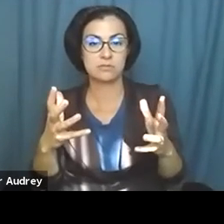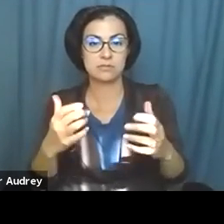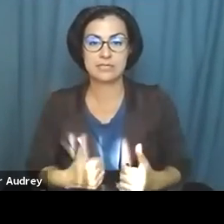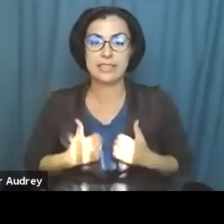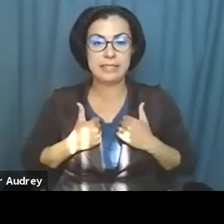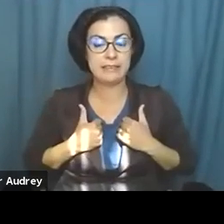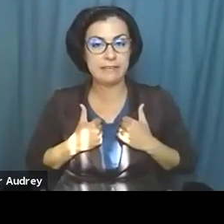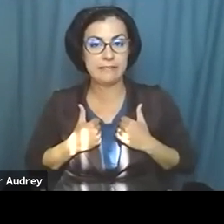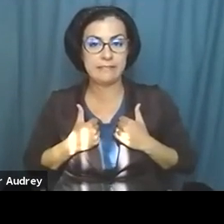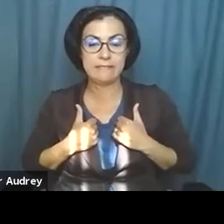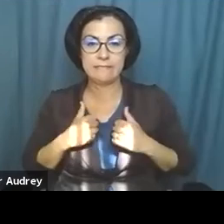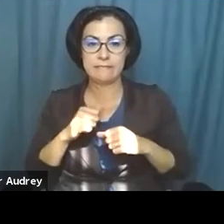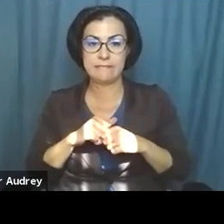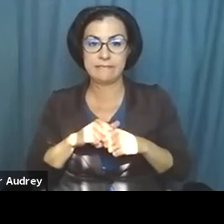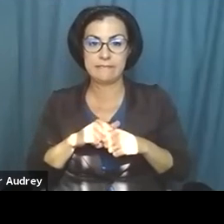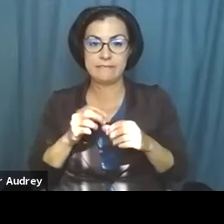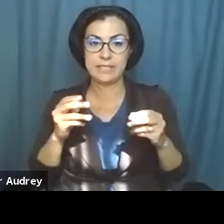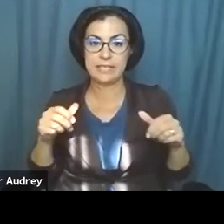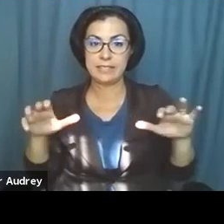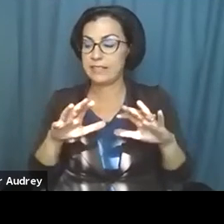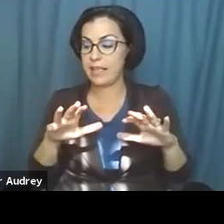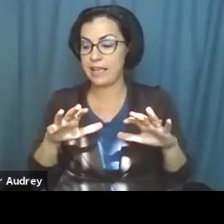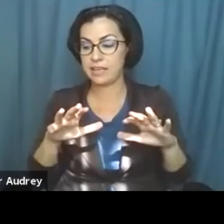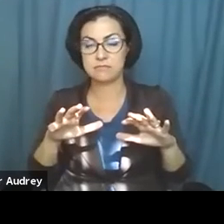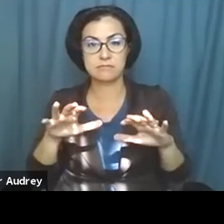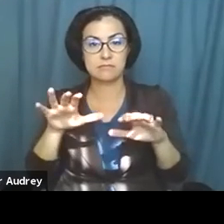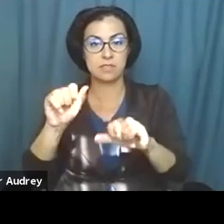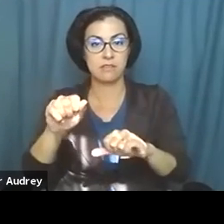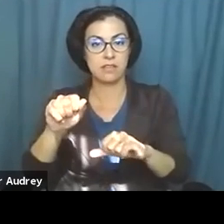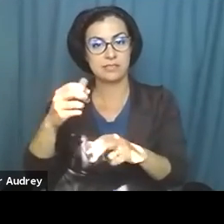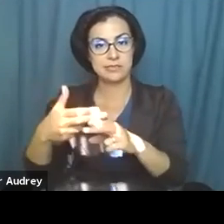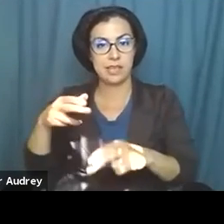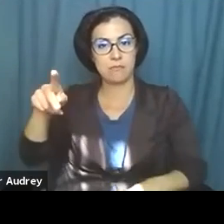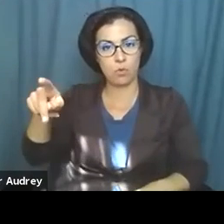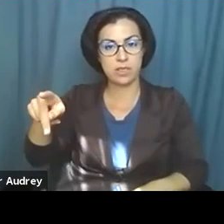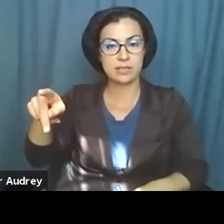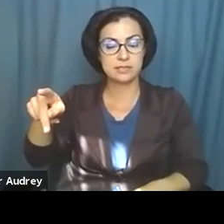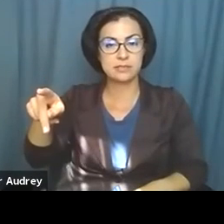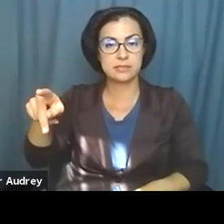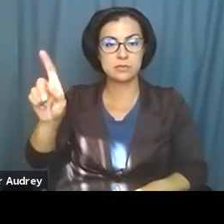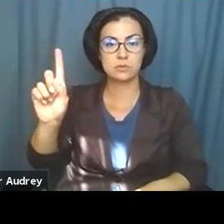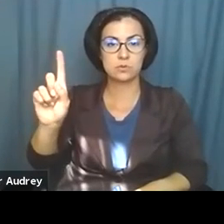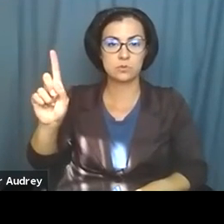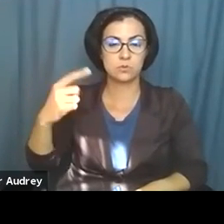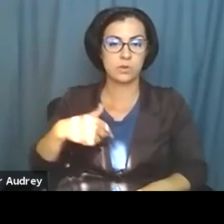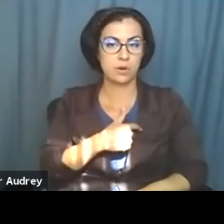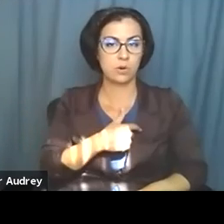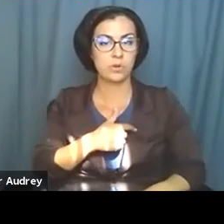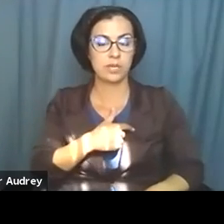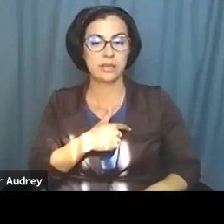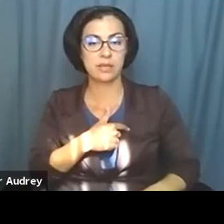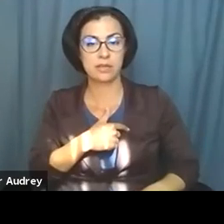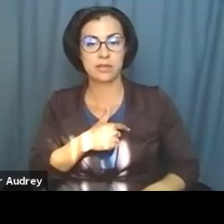live in the, the, the con, the land, the colonized name of Portland, um, particularly where we are is, um,